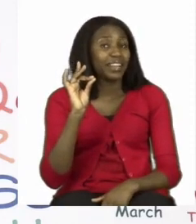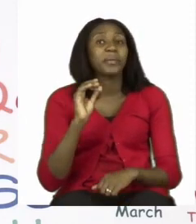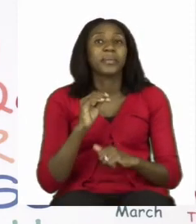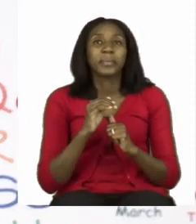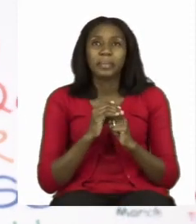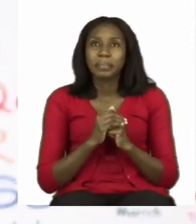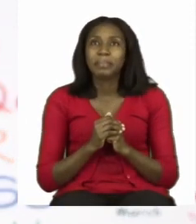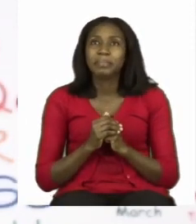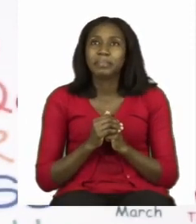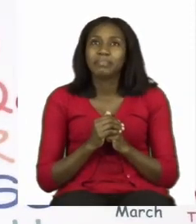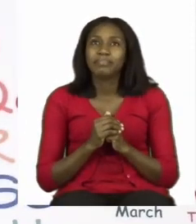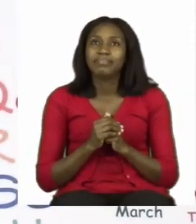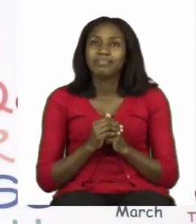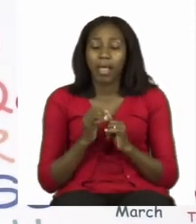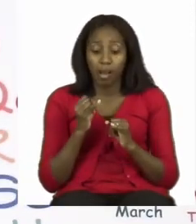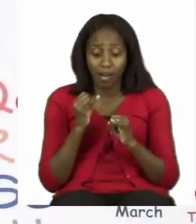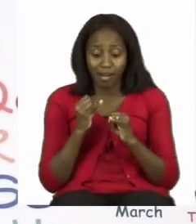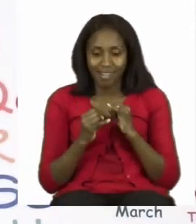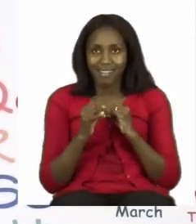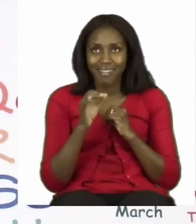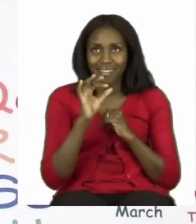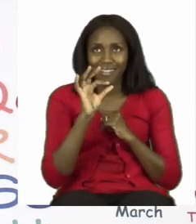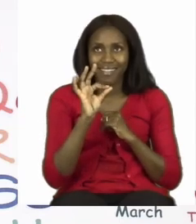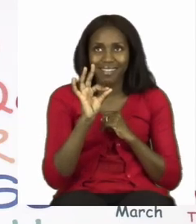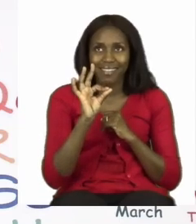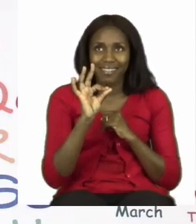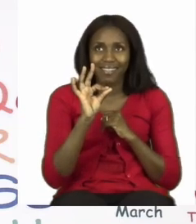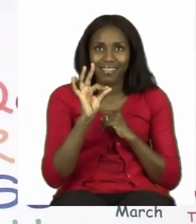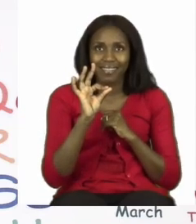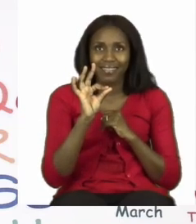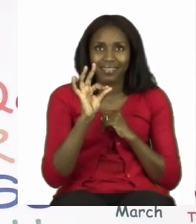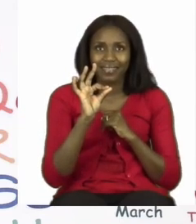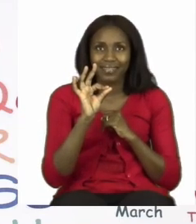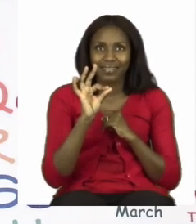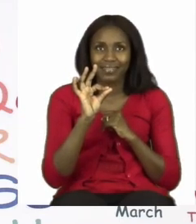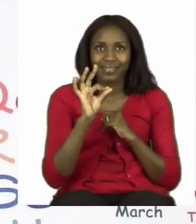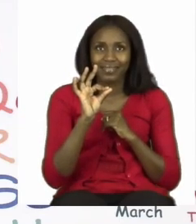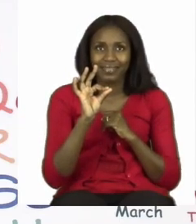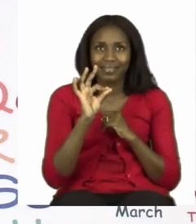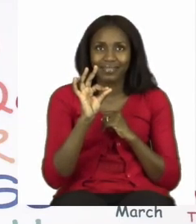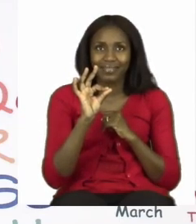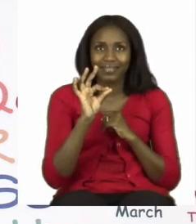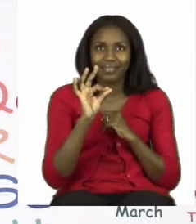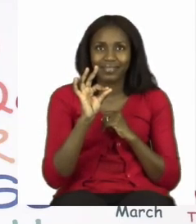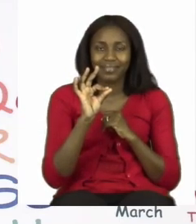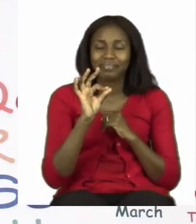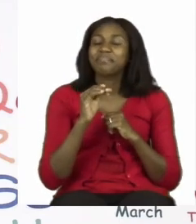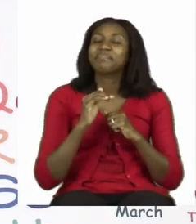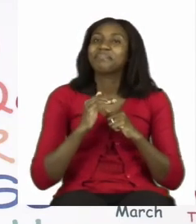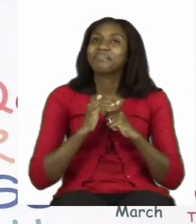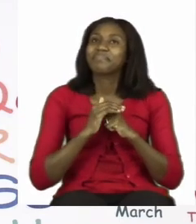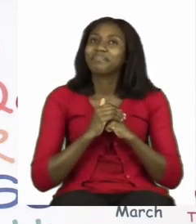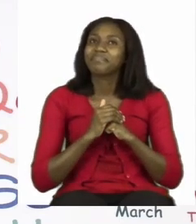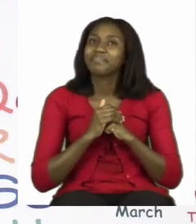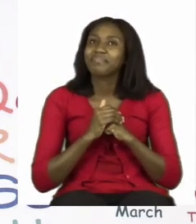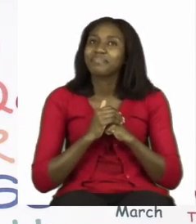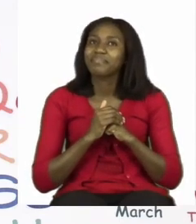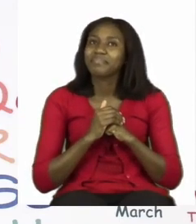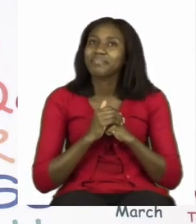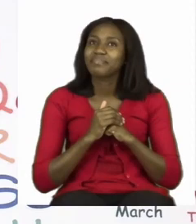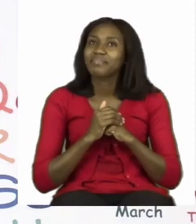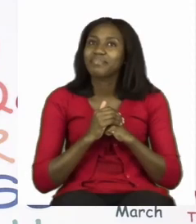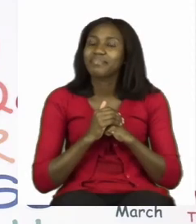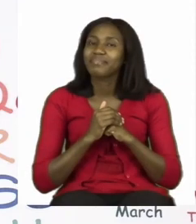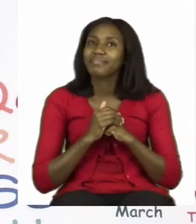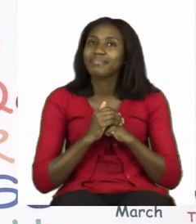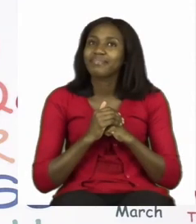Then the last number is nine. And nine has its line all to itself. We're going to start